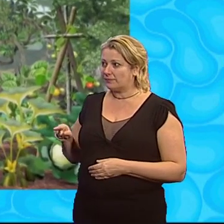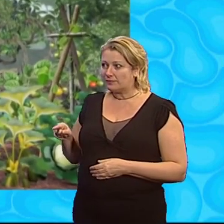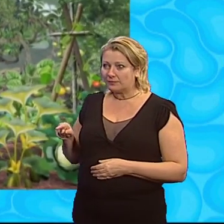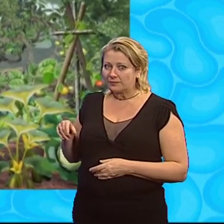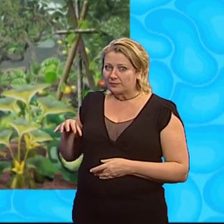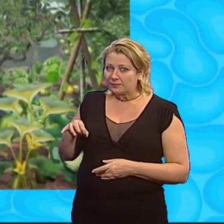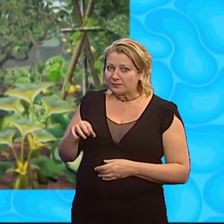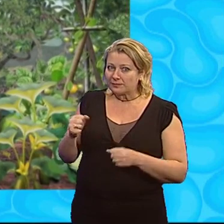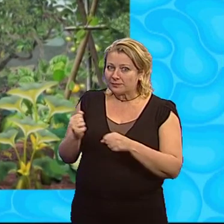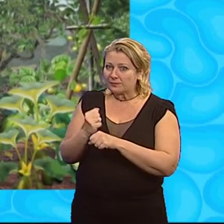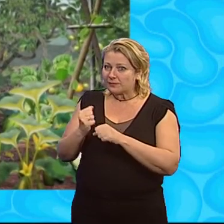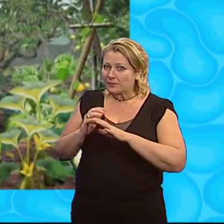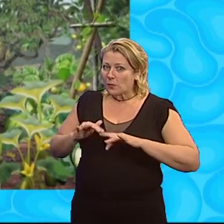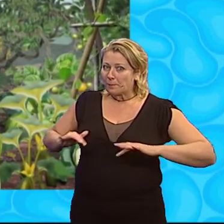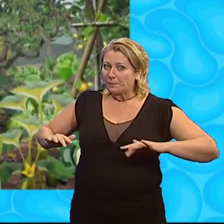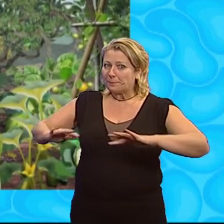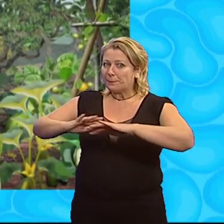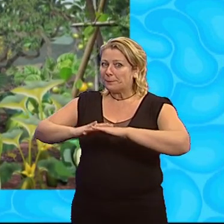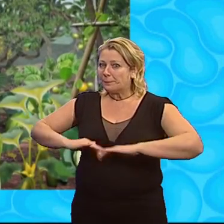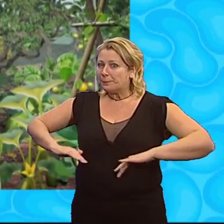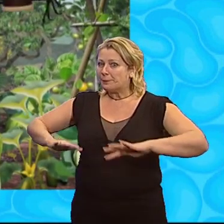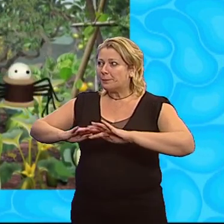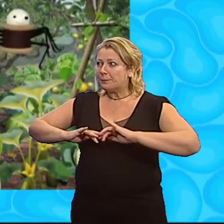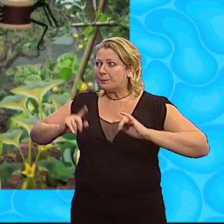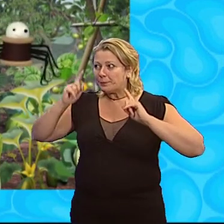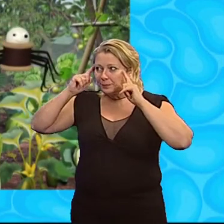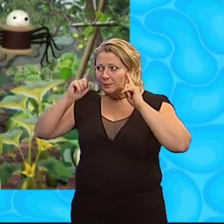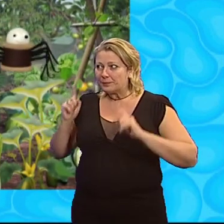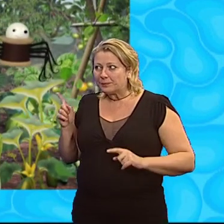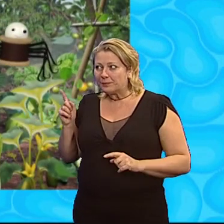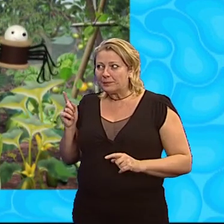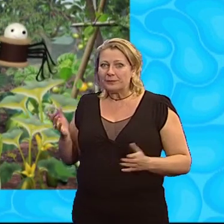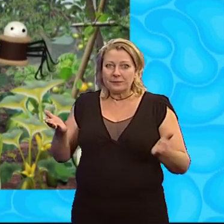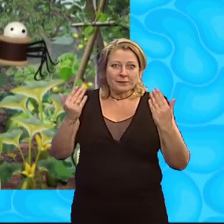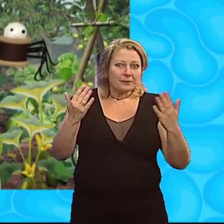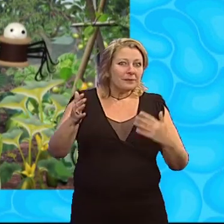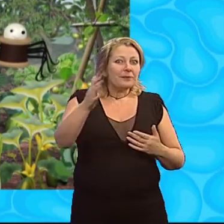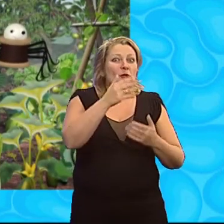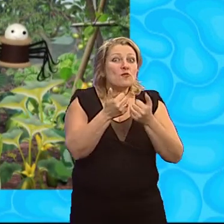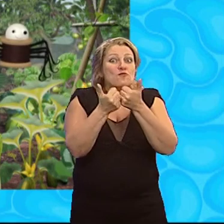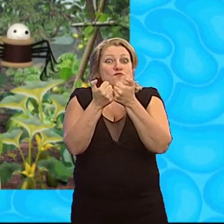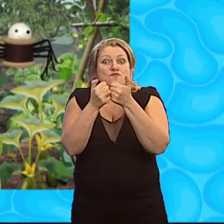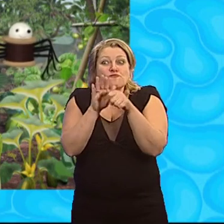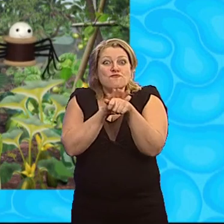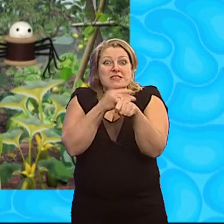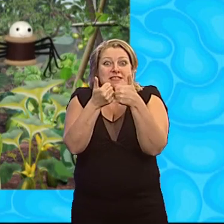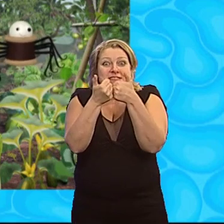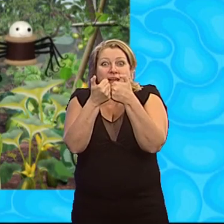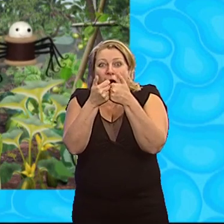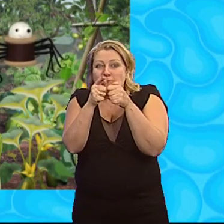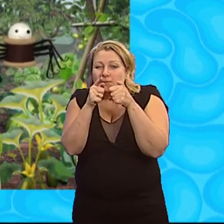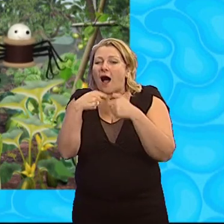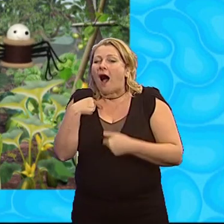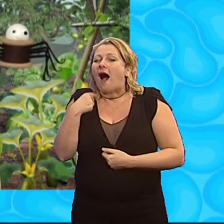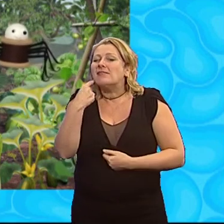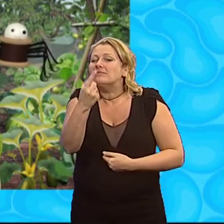Spider, activate web Calling all green thumbs I challenge you